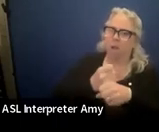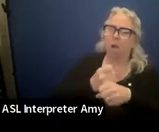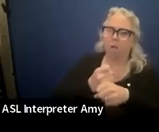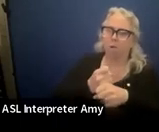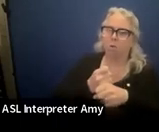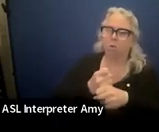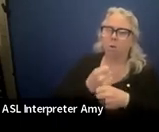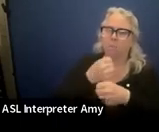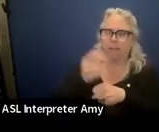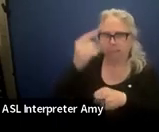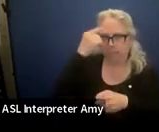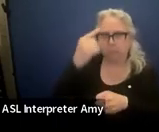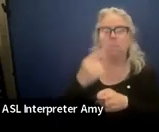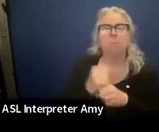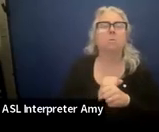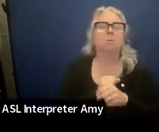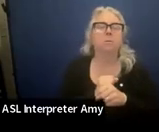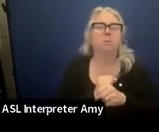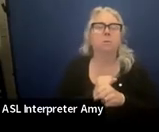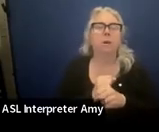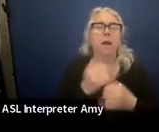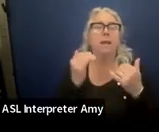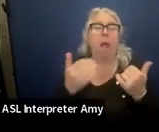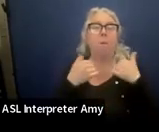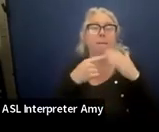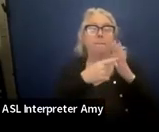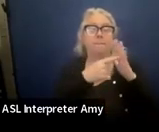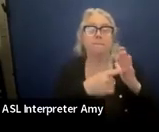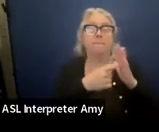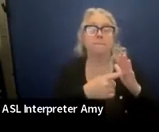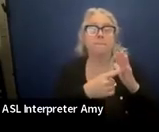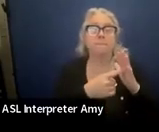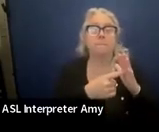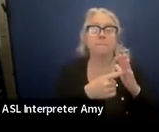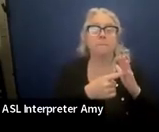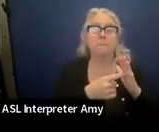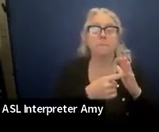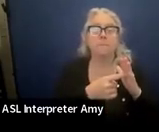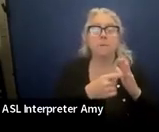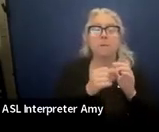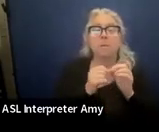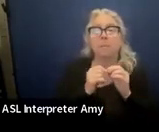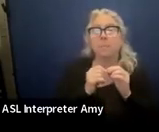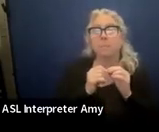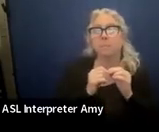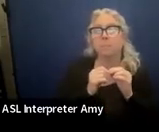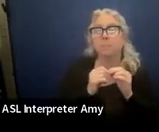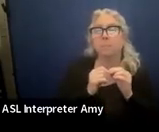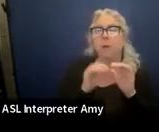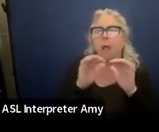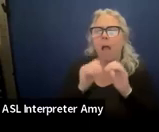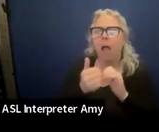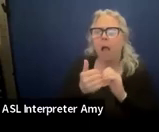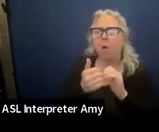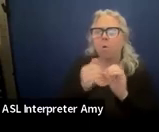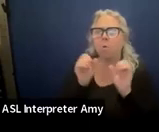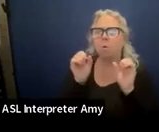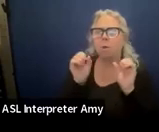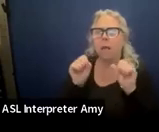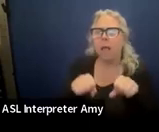have this example of how to